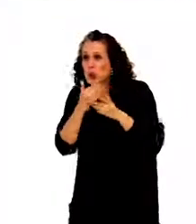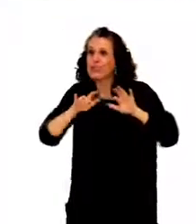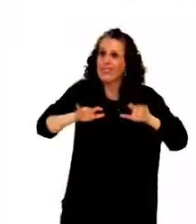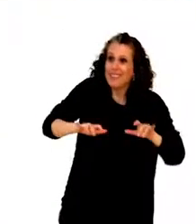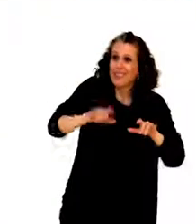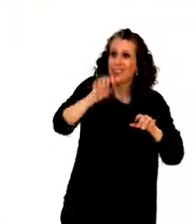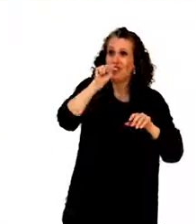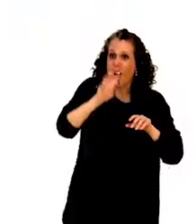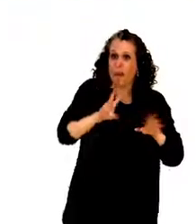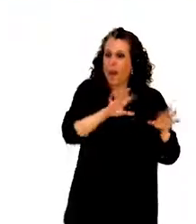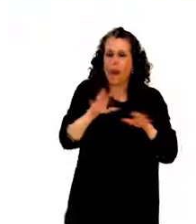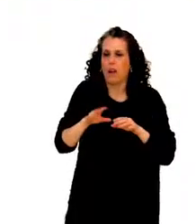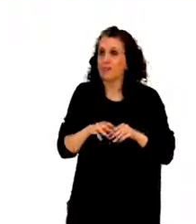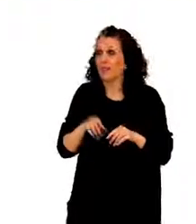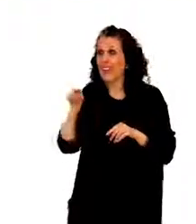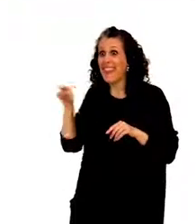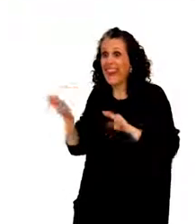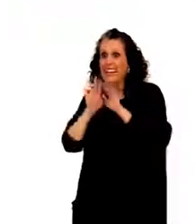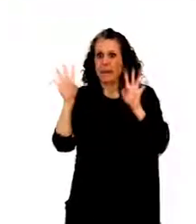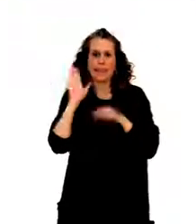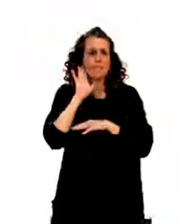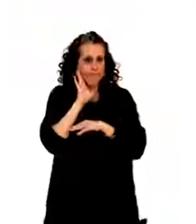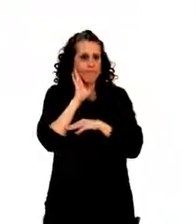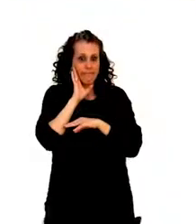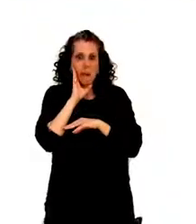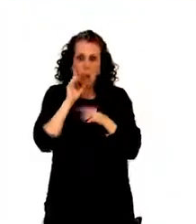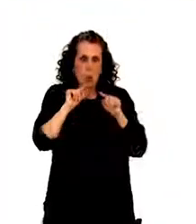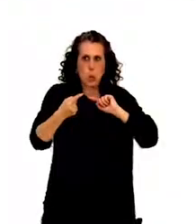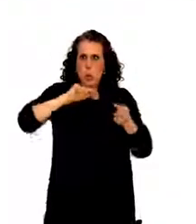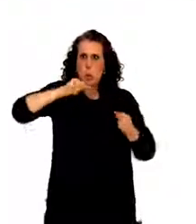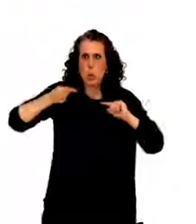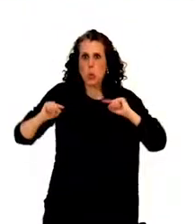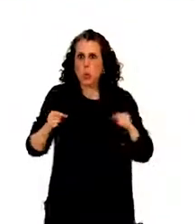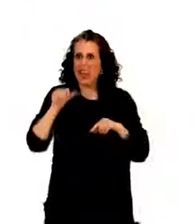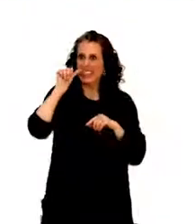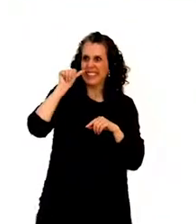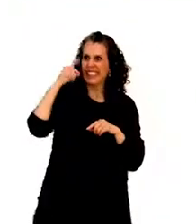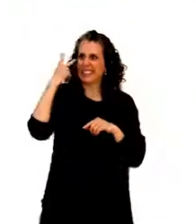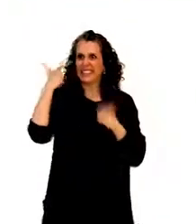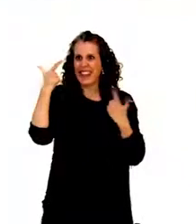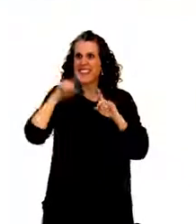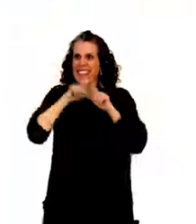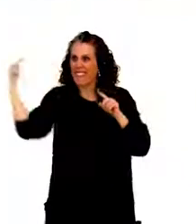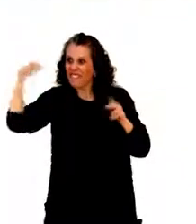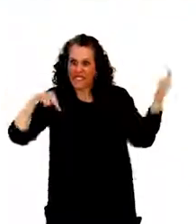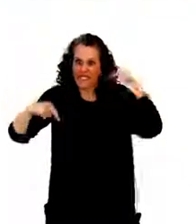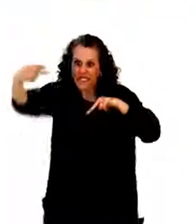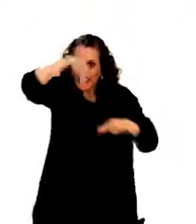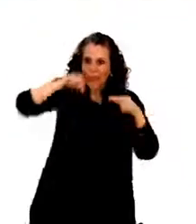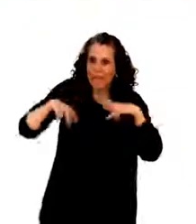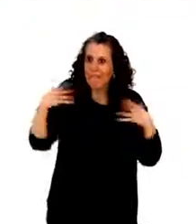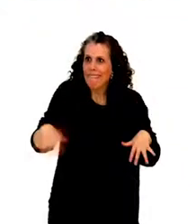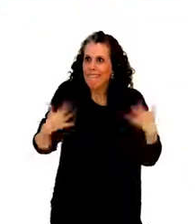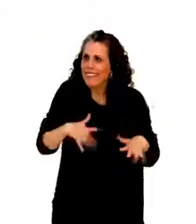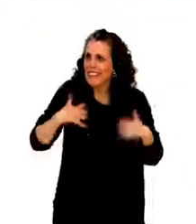split in the committee. We had six or seven dissenting views from that one. So that was rather interesting. Then we had two